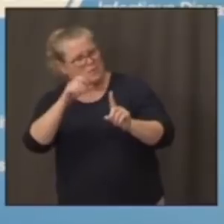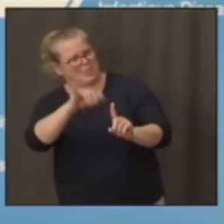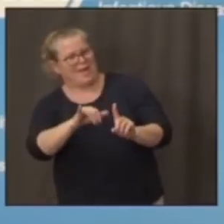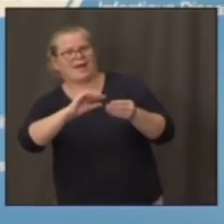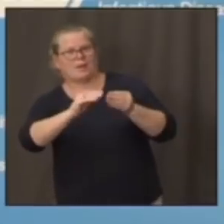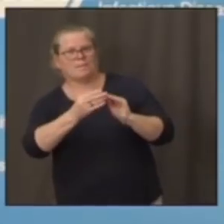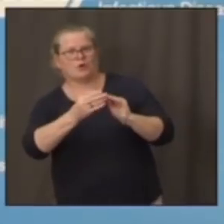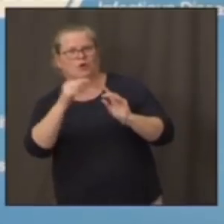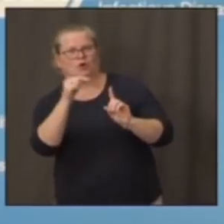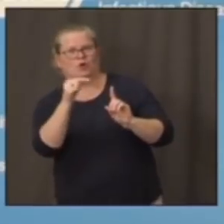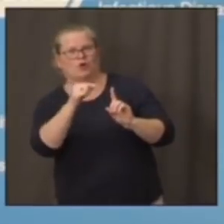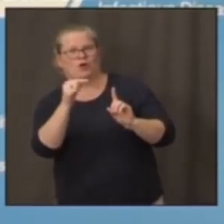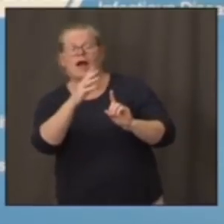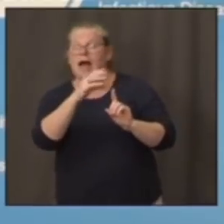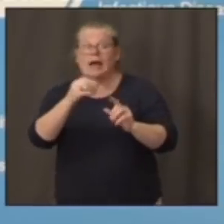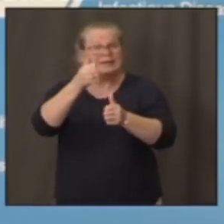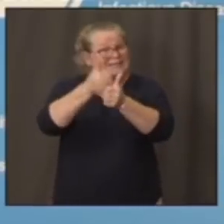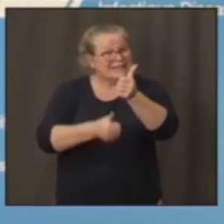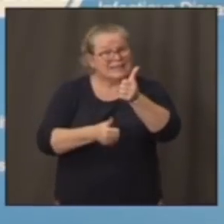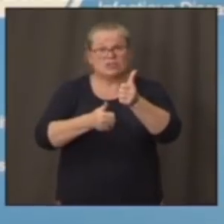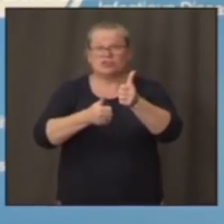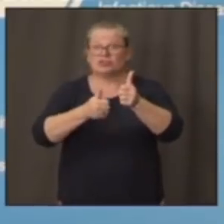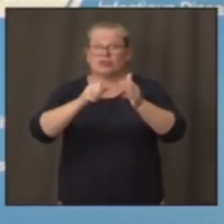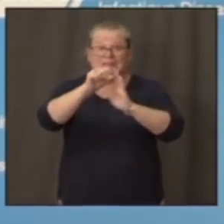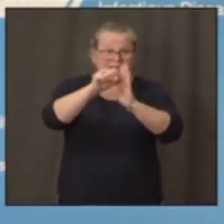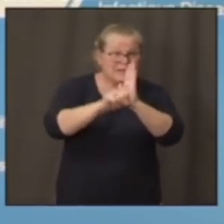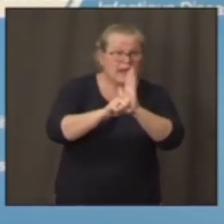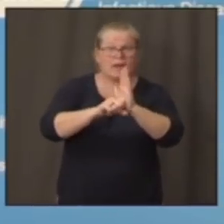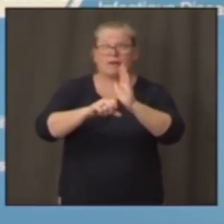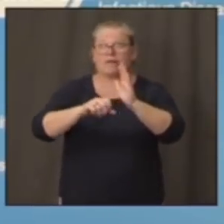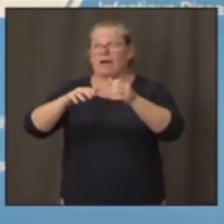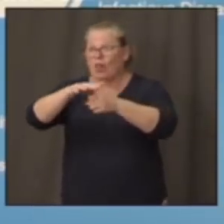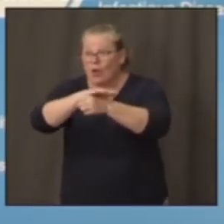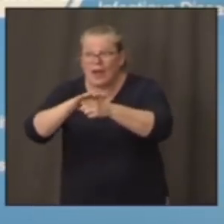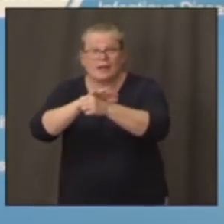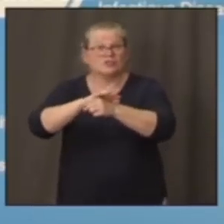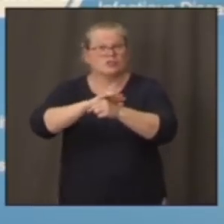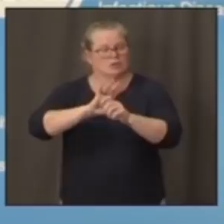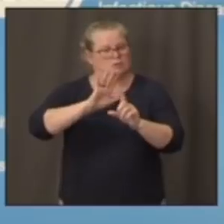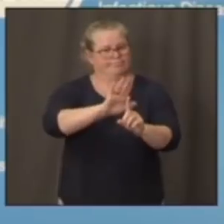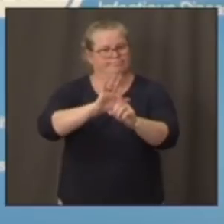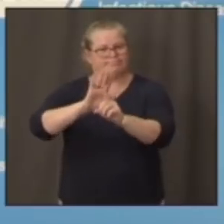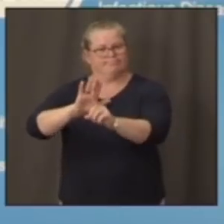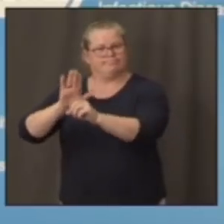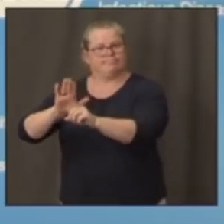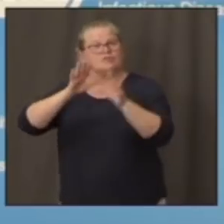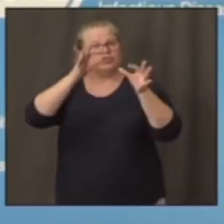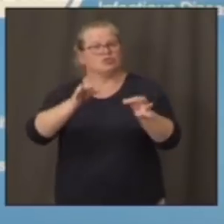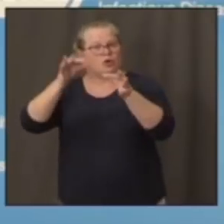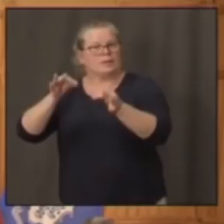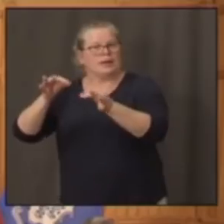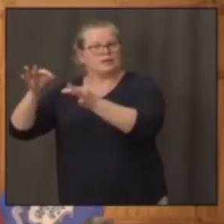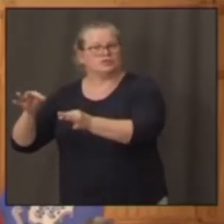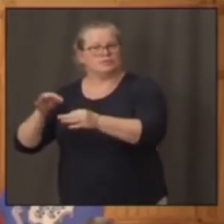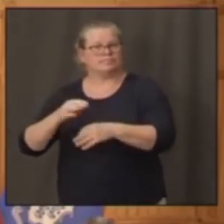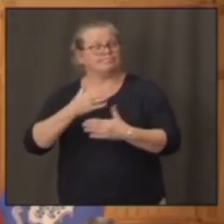state-by-state, location-by-location determination. Thank you, sir. Right.